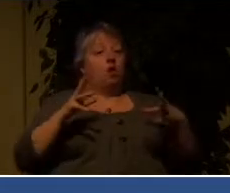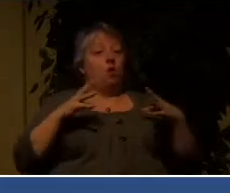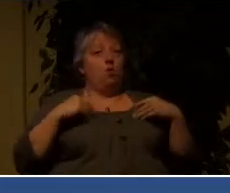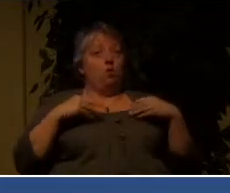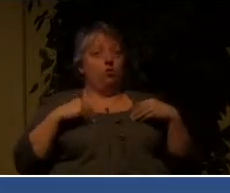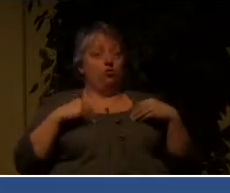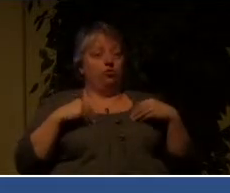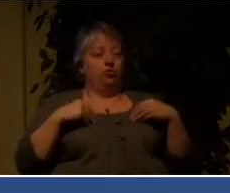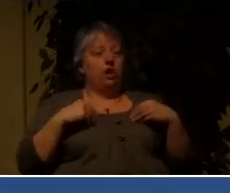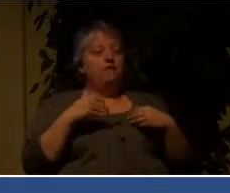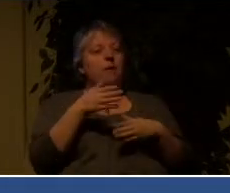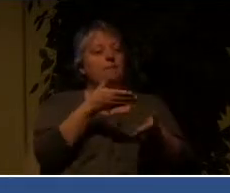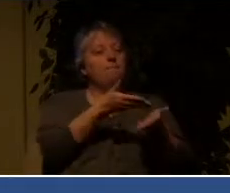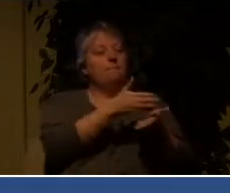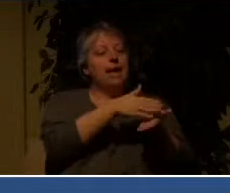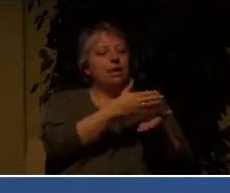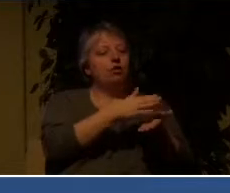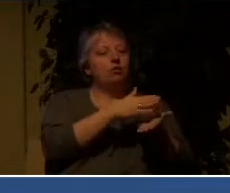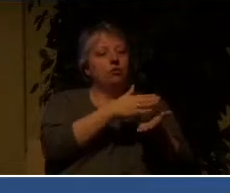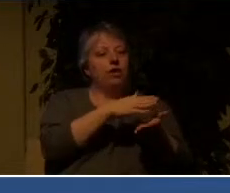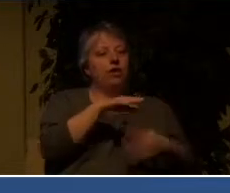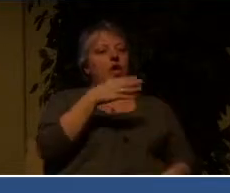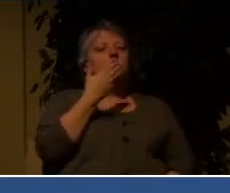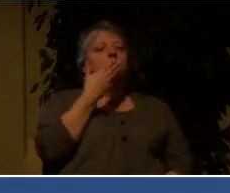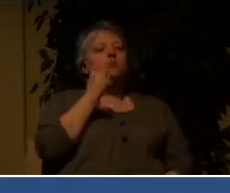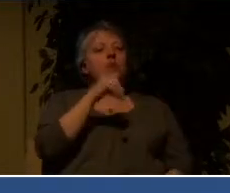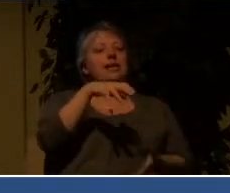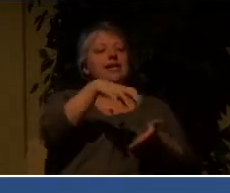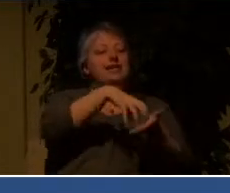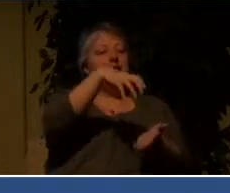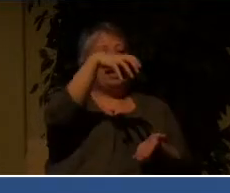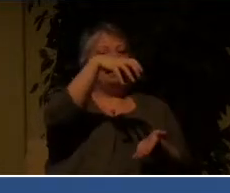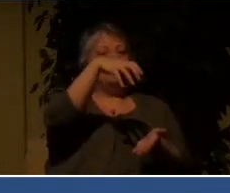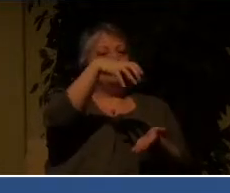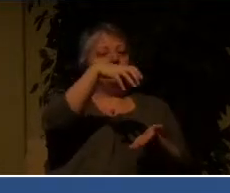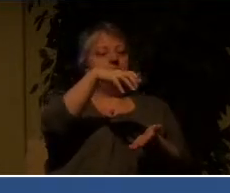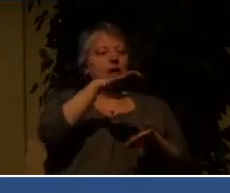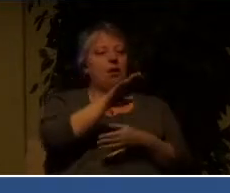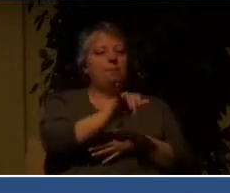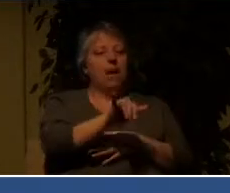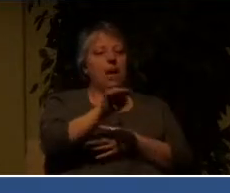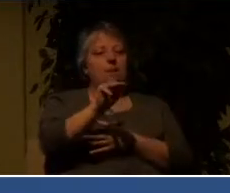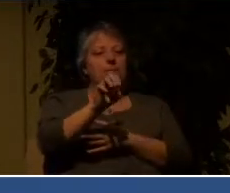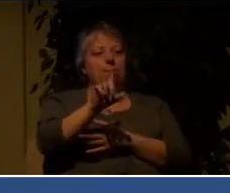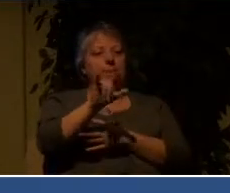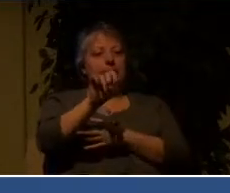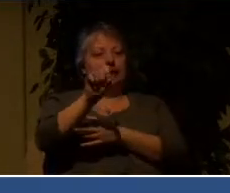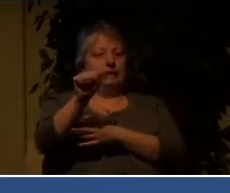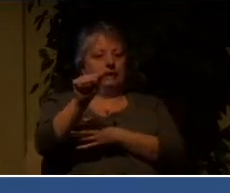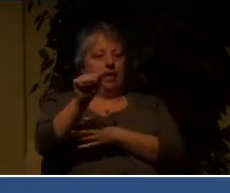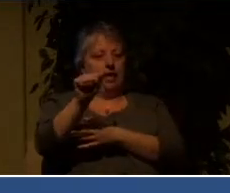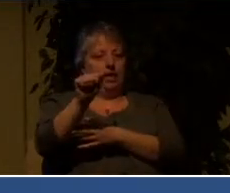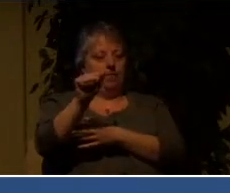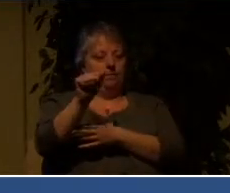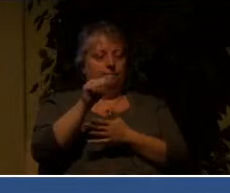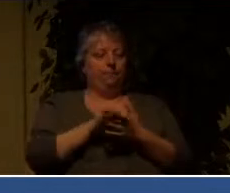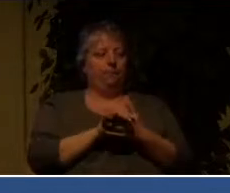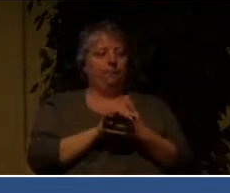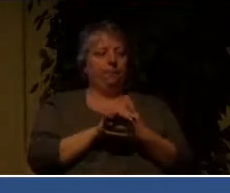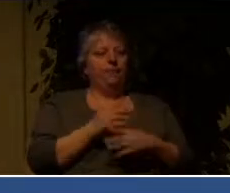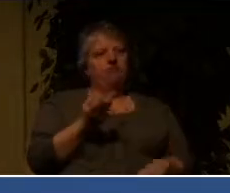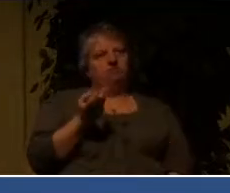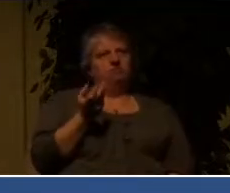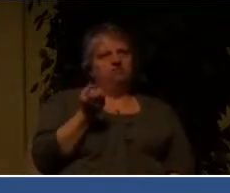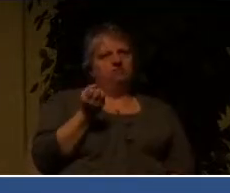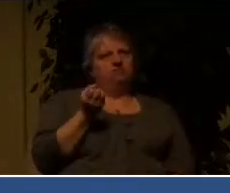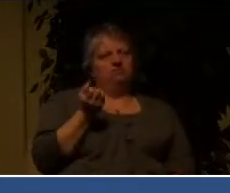bakery called Sweet Cakes by Melissa. A number of months